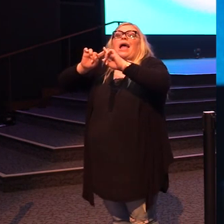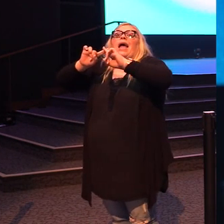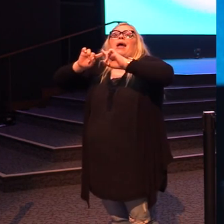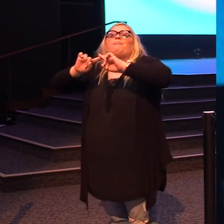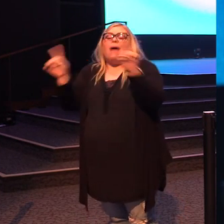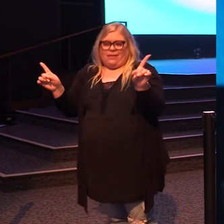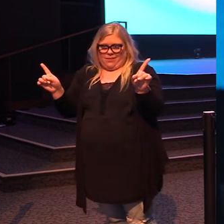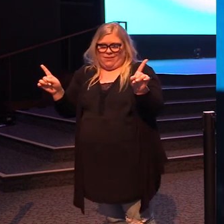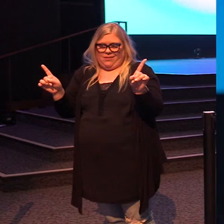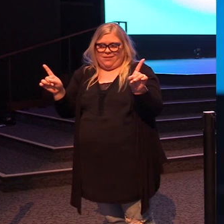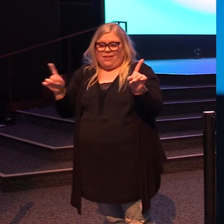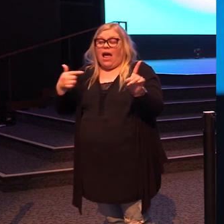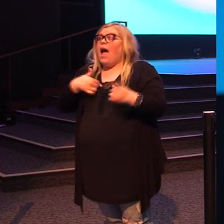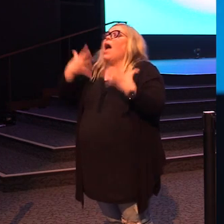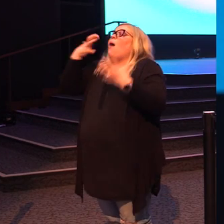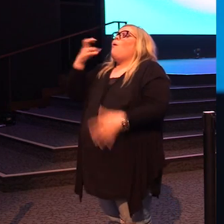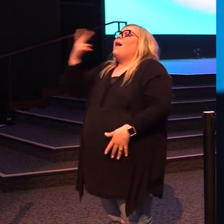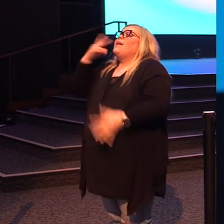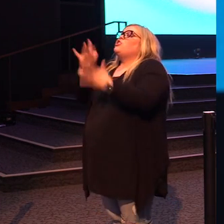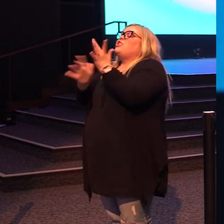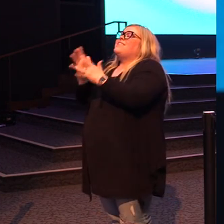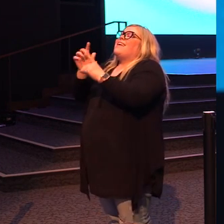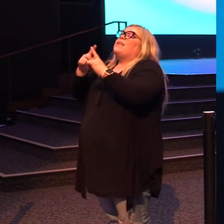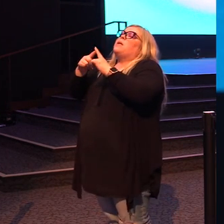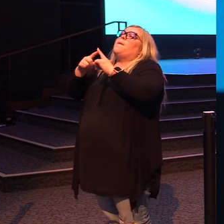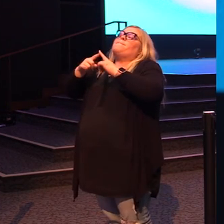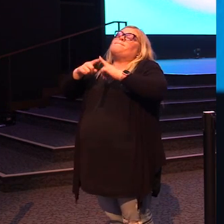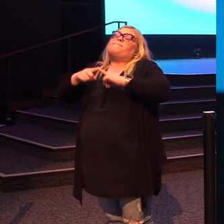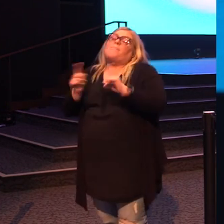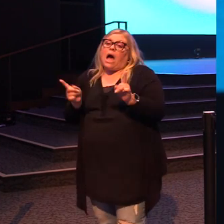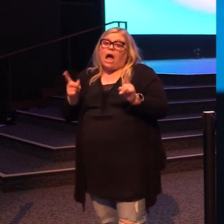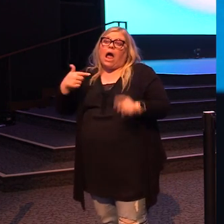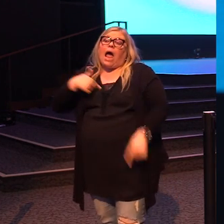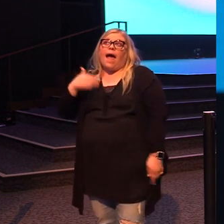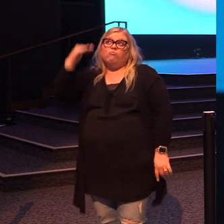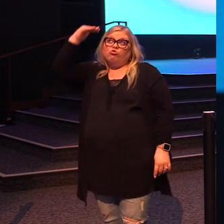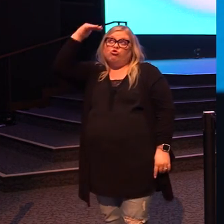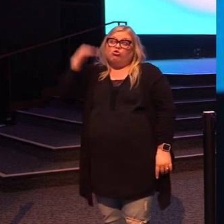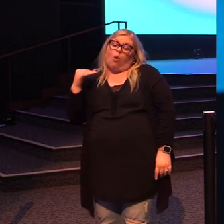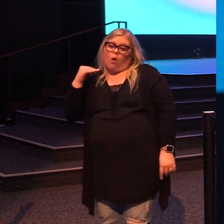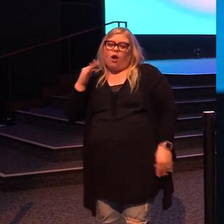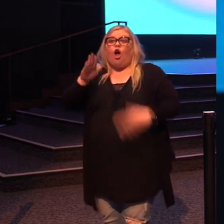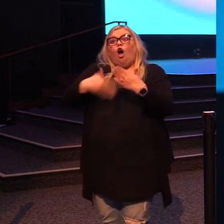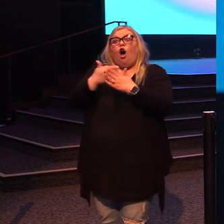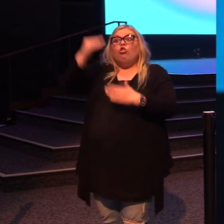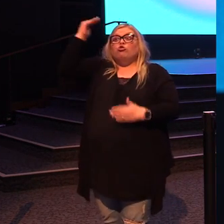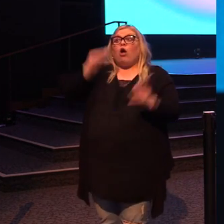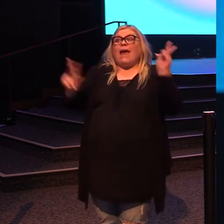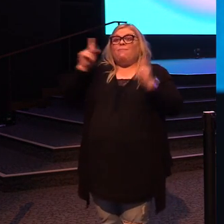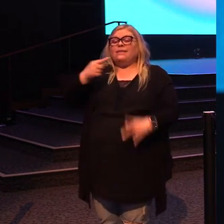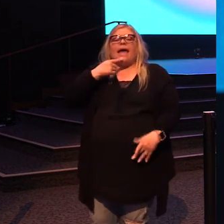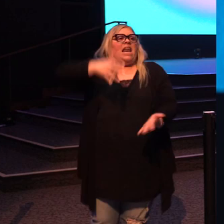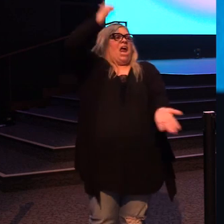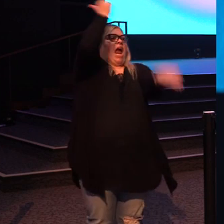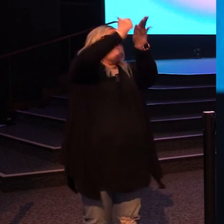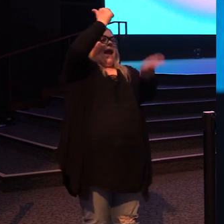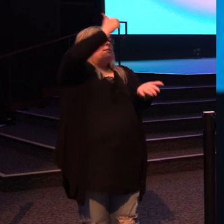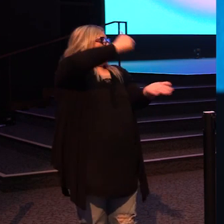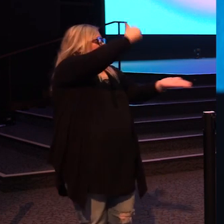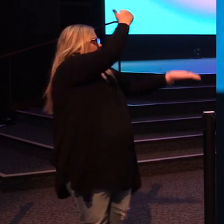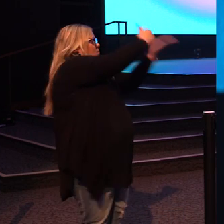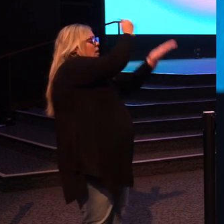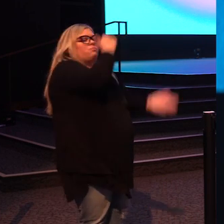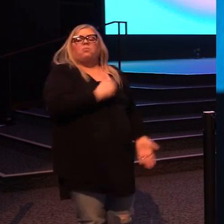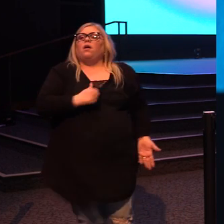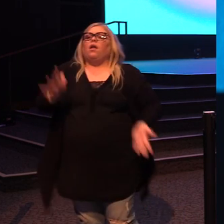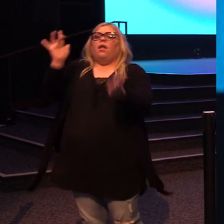I want to see Jesus, but because he was short and all the short people said, the Bible